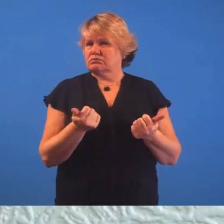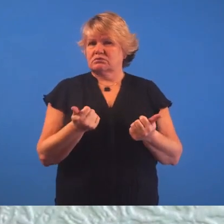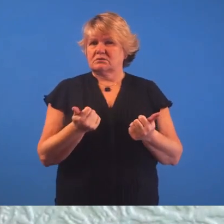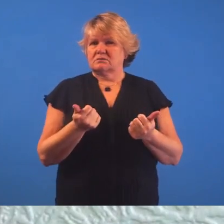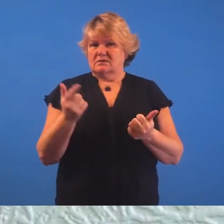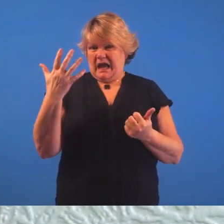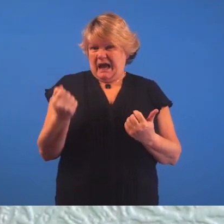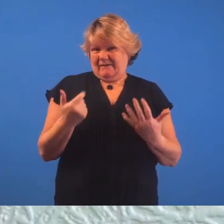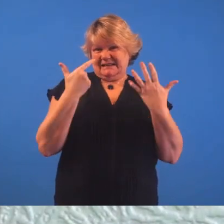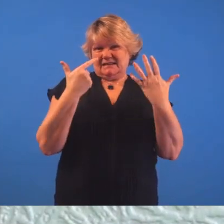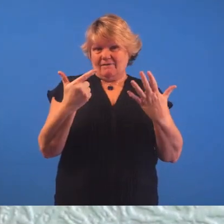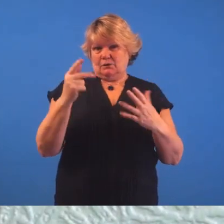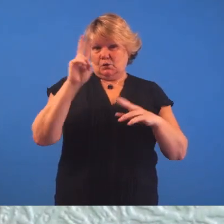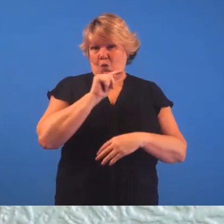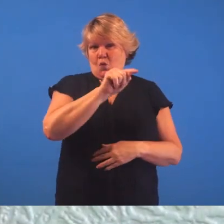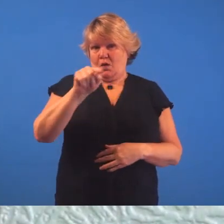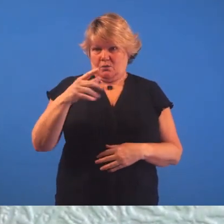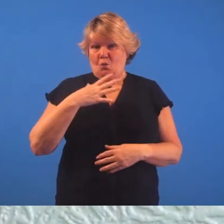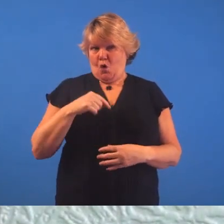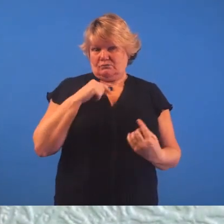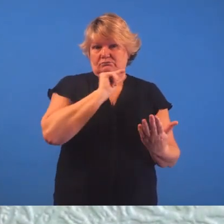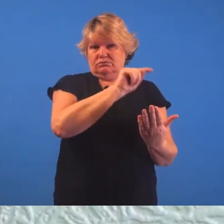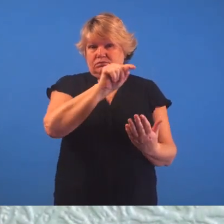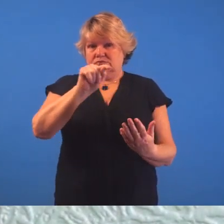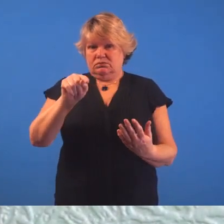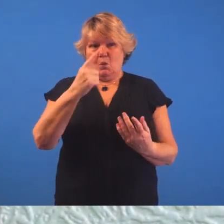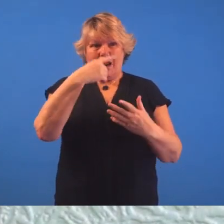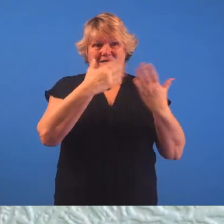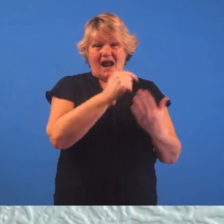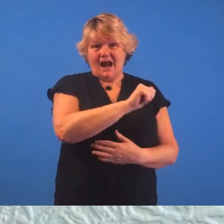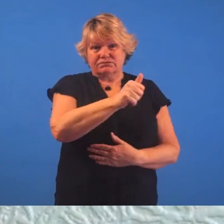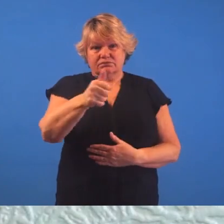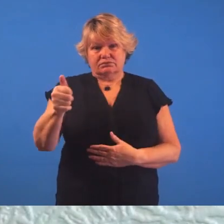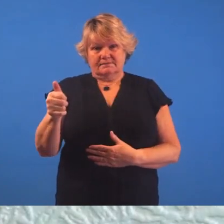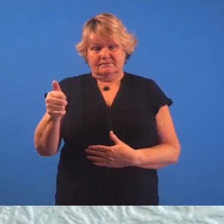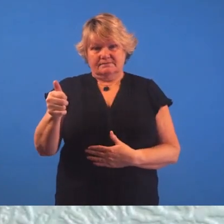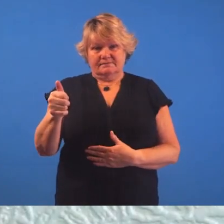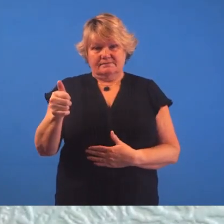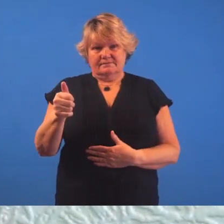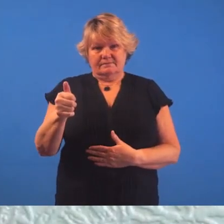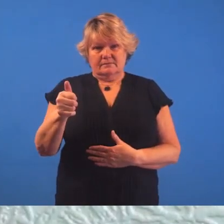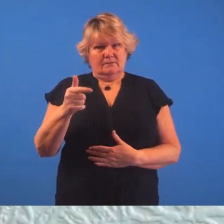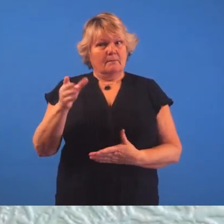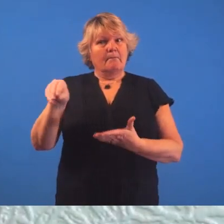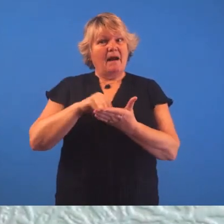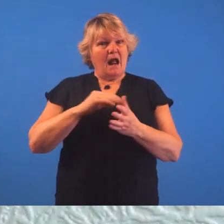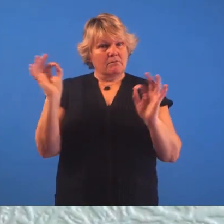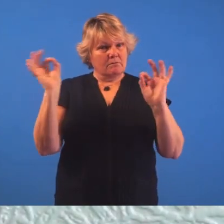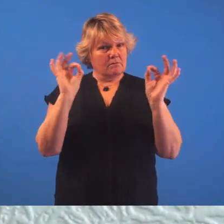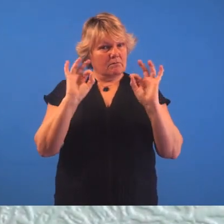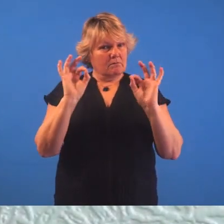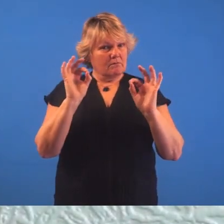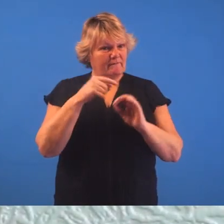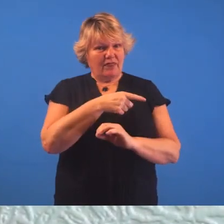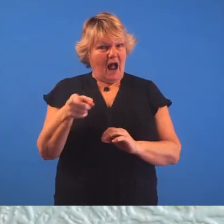and that they'd got seven schools they wanted to match me with and to do a day at each school, but there